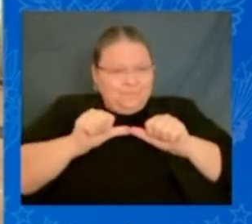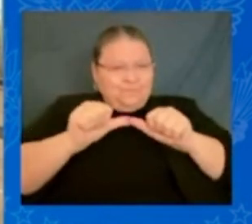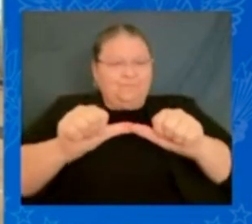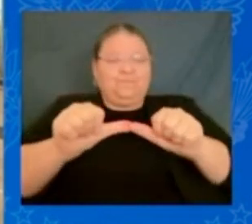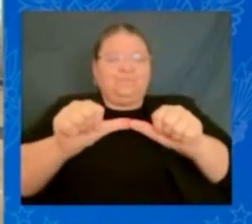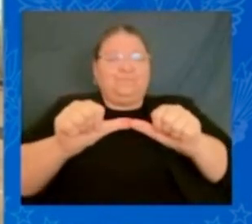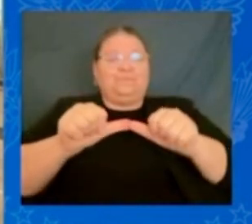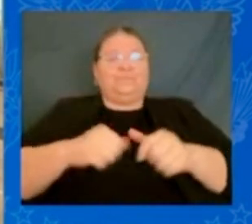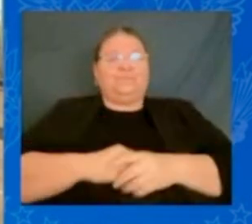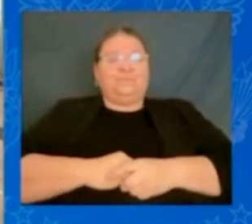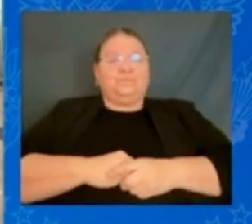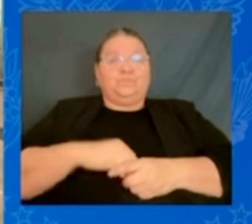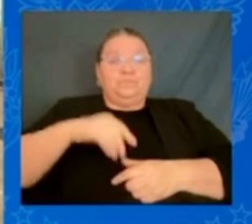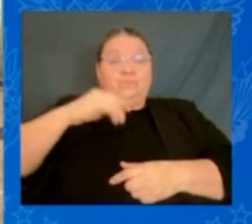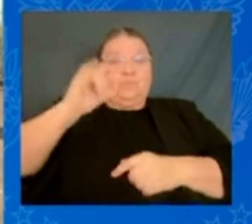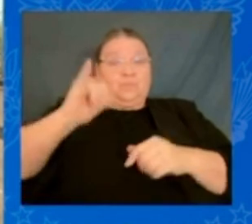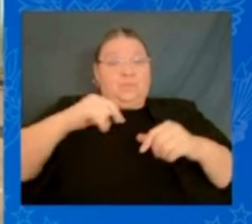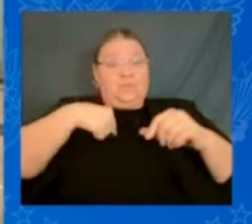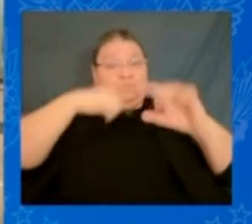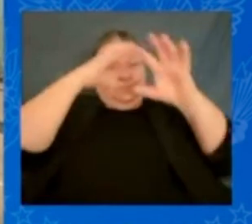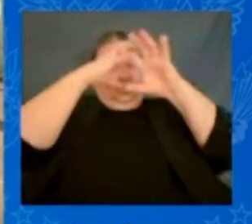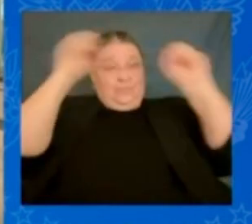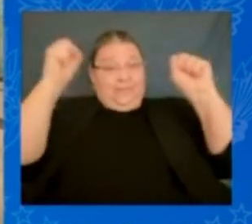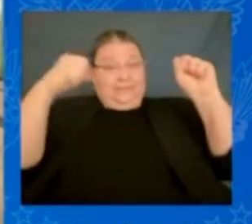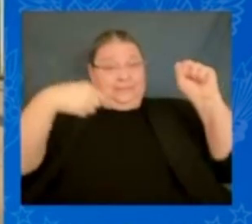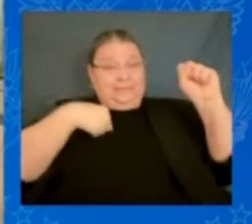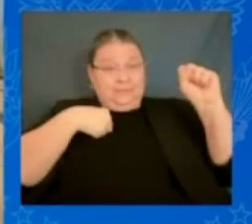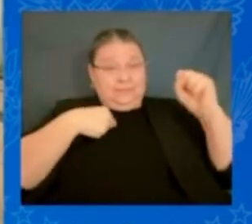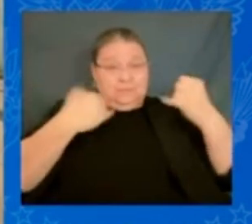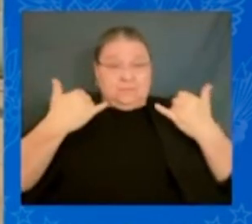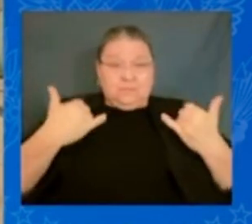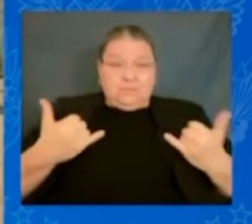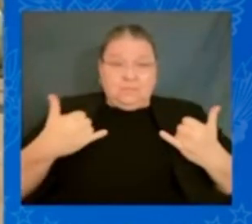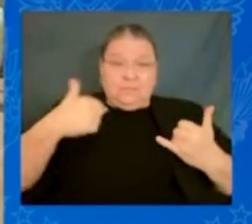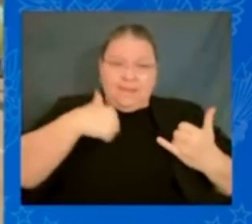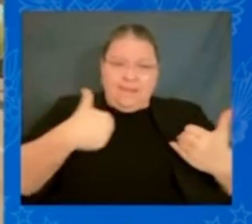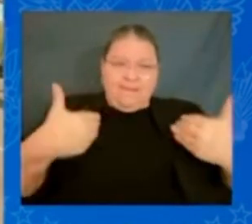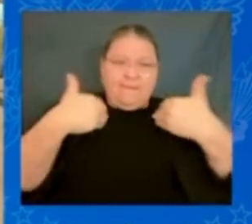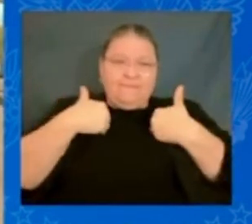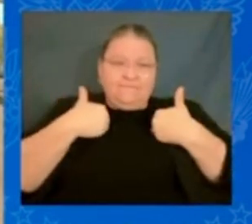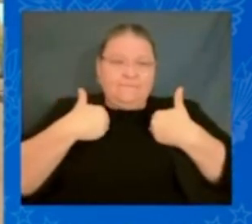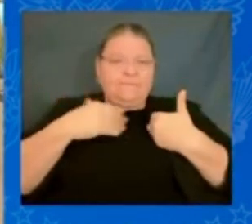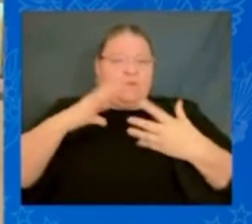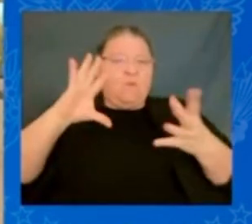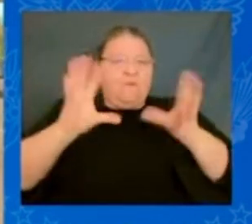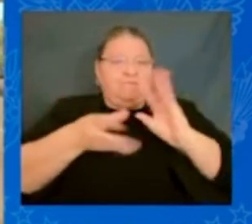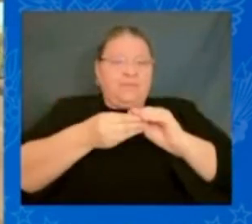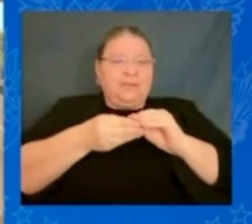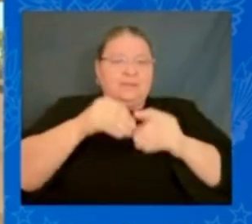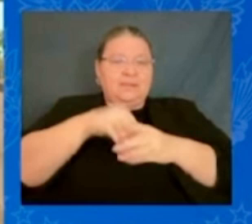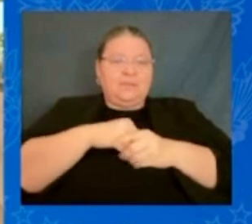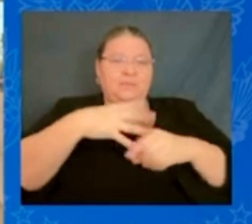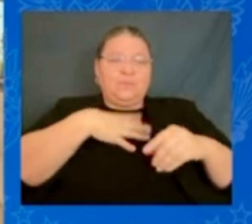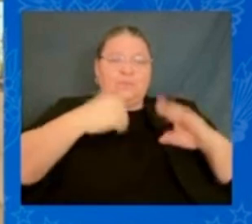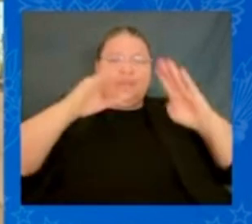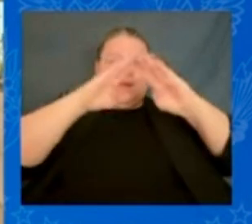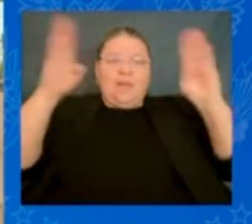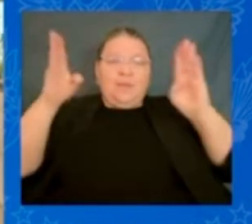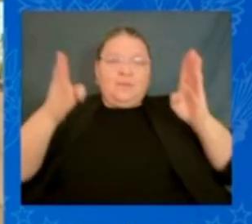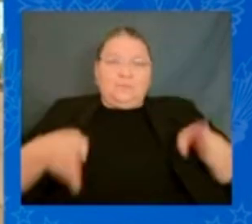president I've learned that had permanent offices in the White House for the Divine Nine and the HBCUs.